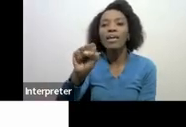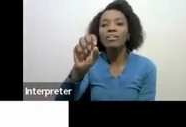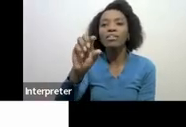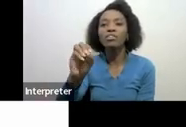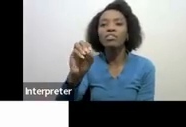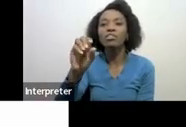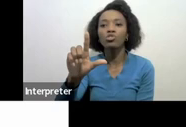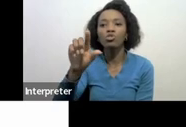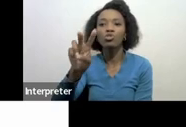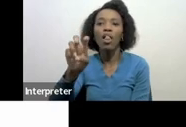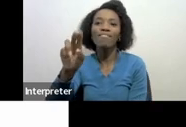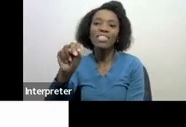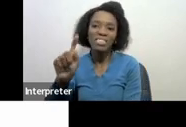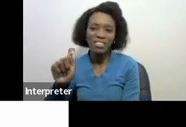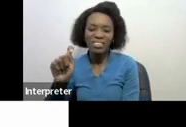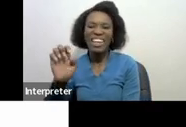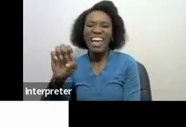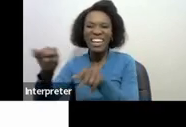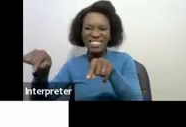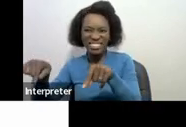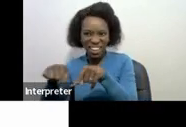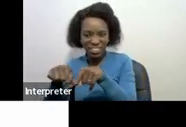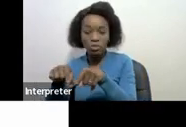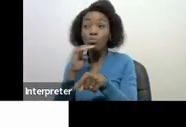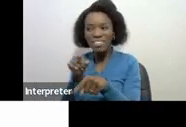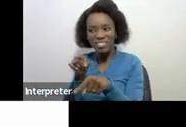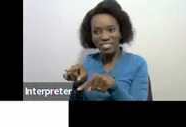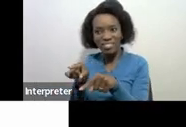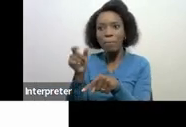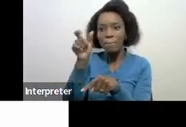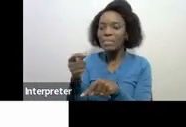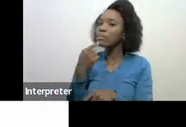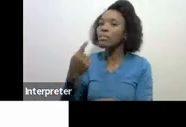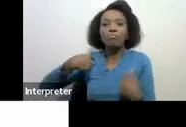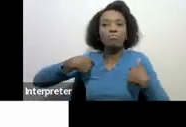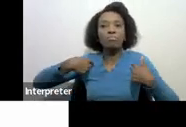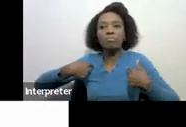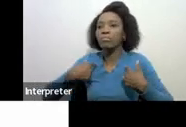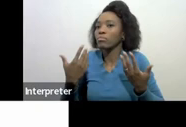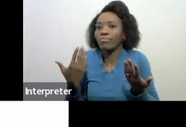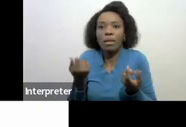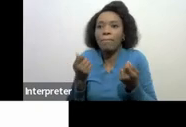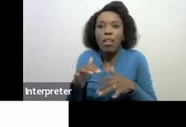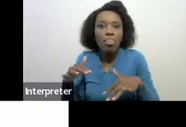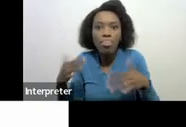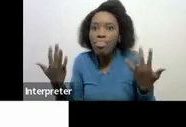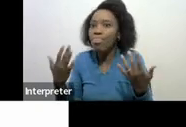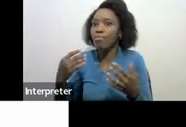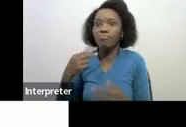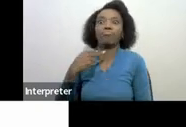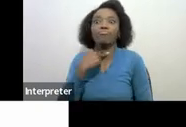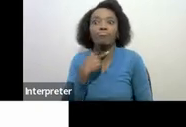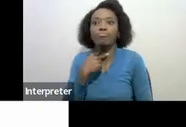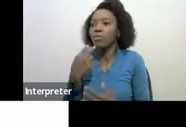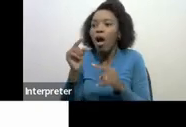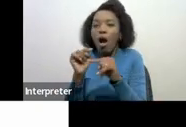individual that are declared insolvent are sequestrated and dealt with under the provisions of the